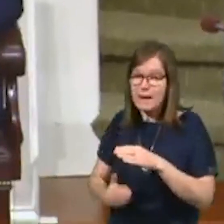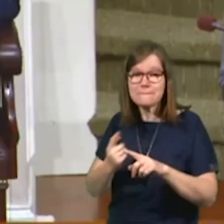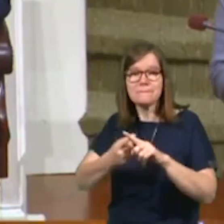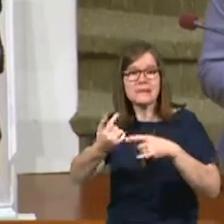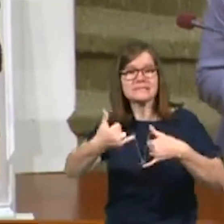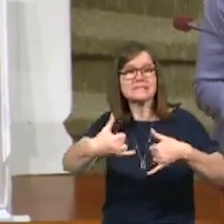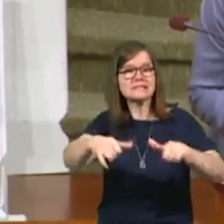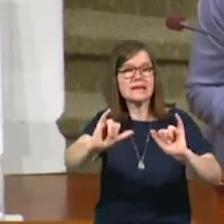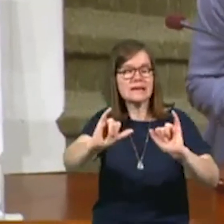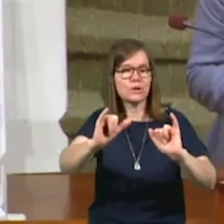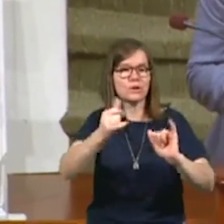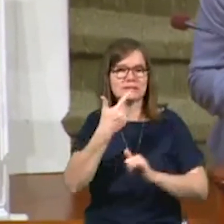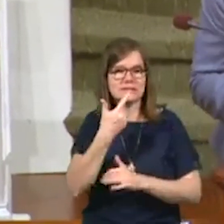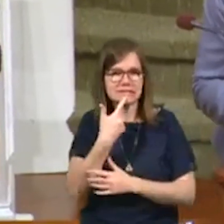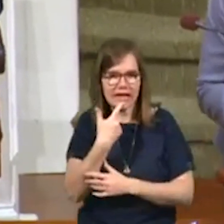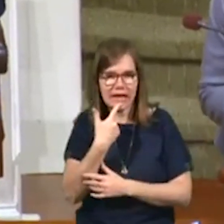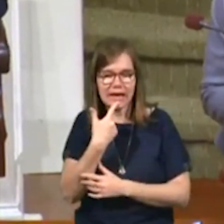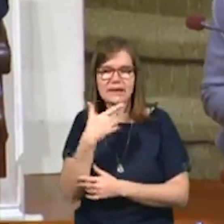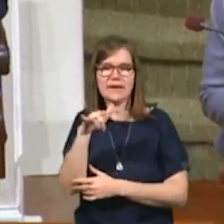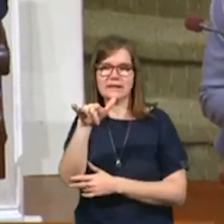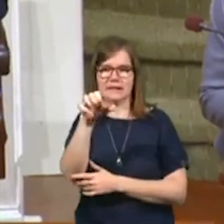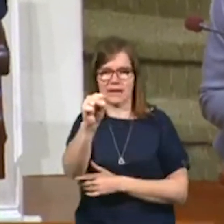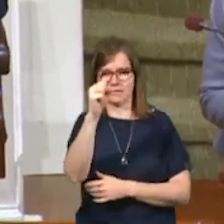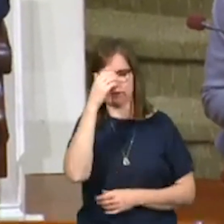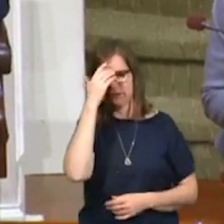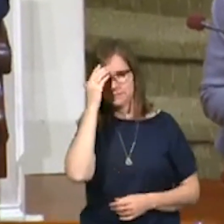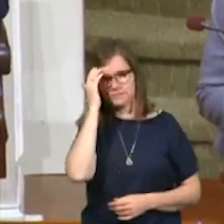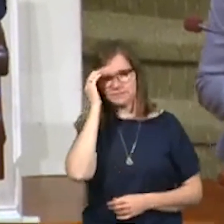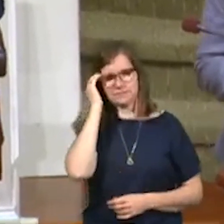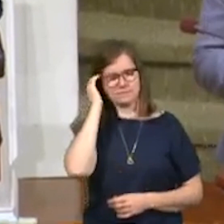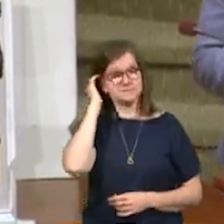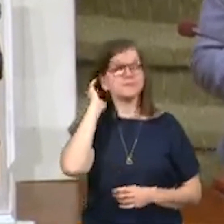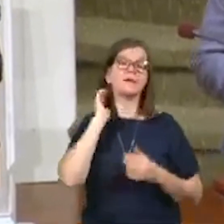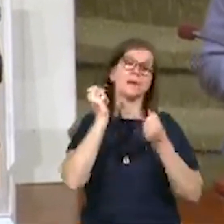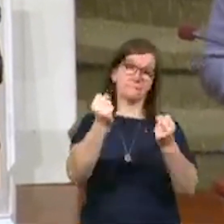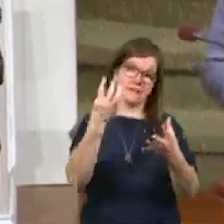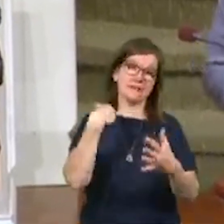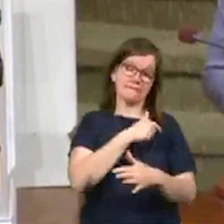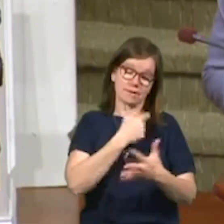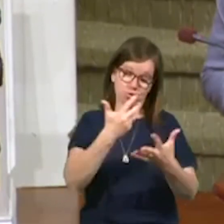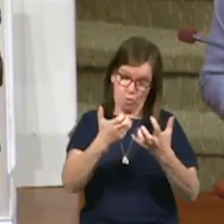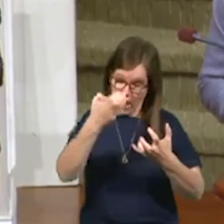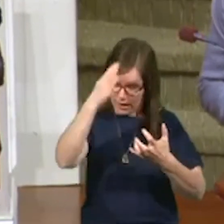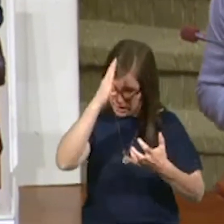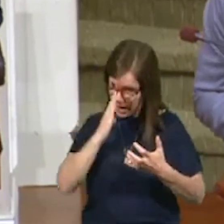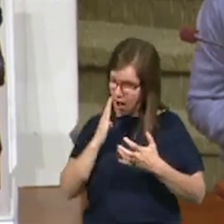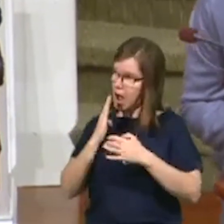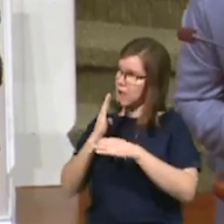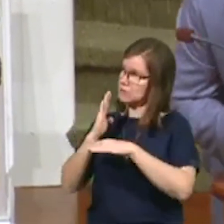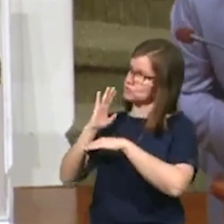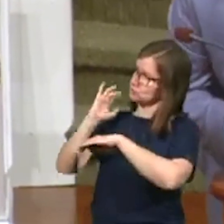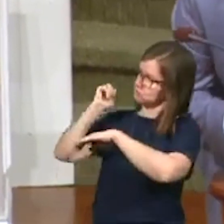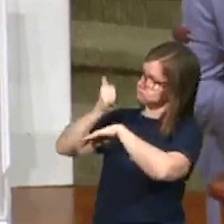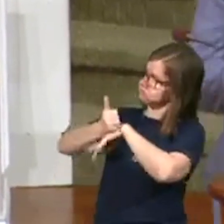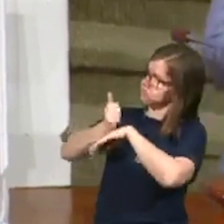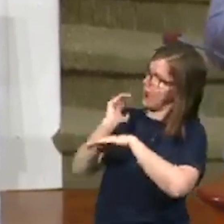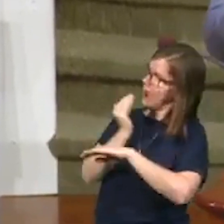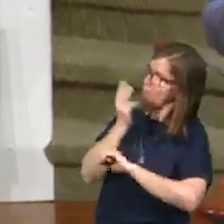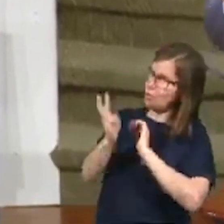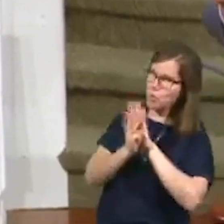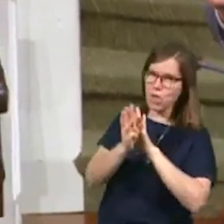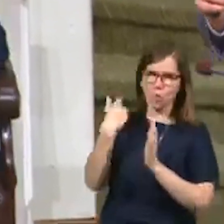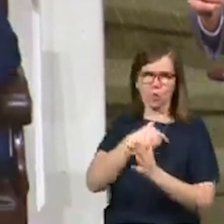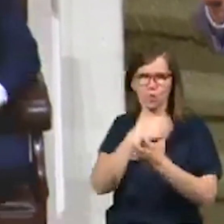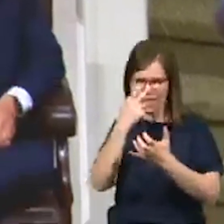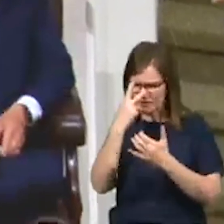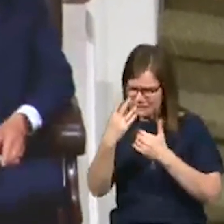still said yes. Many of us want God to lay out his will for our lives. We want to see the